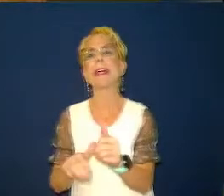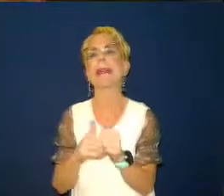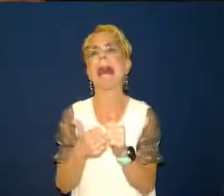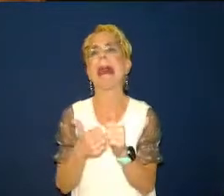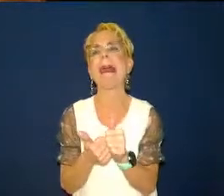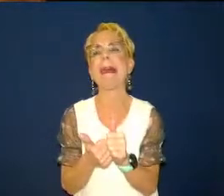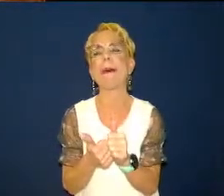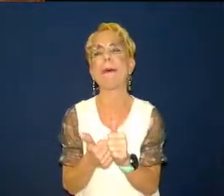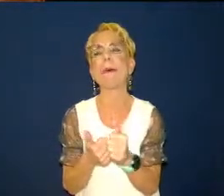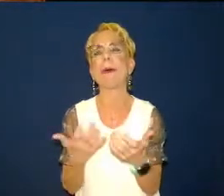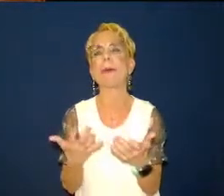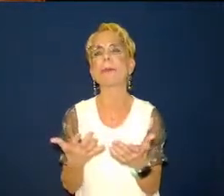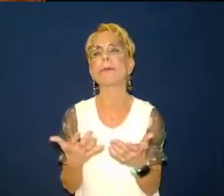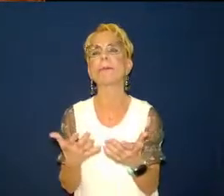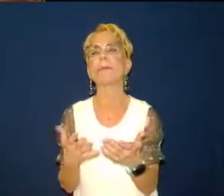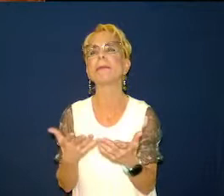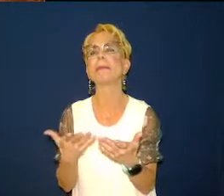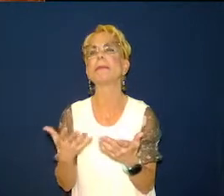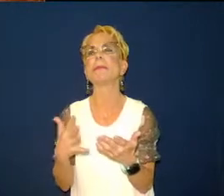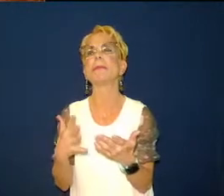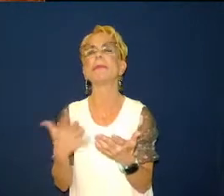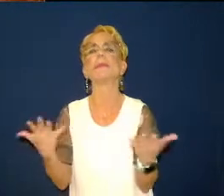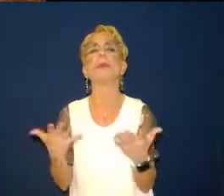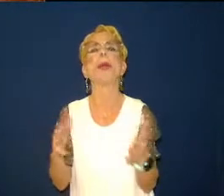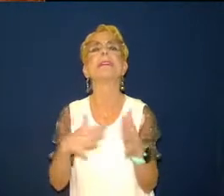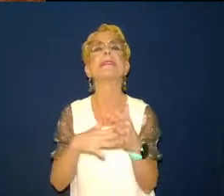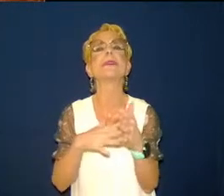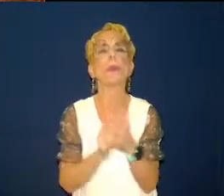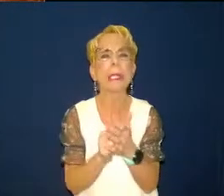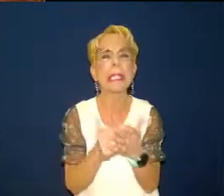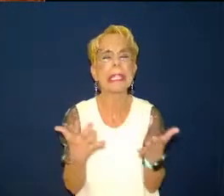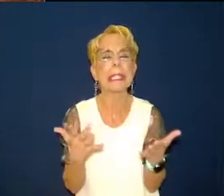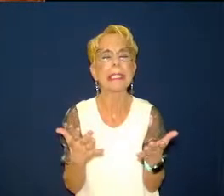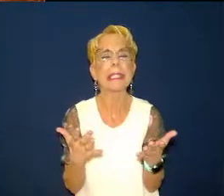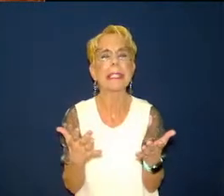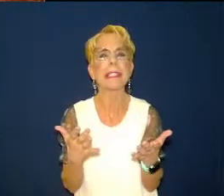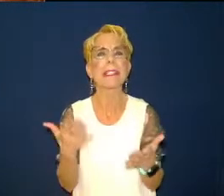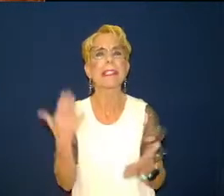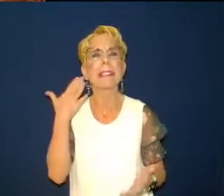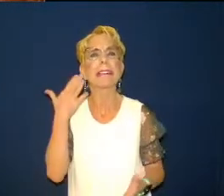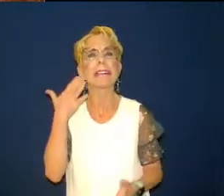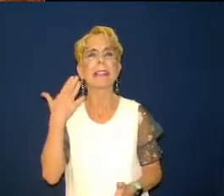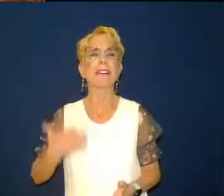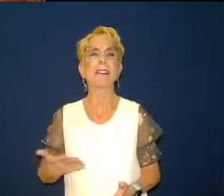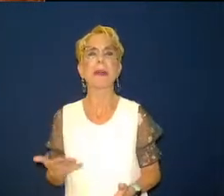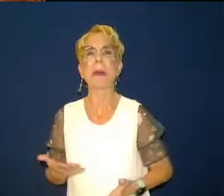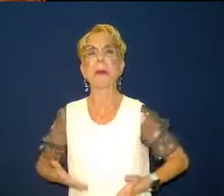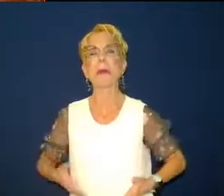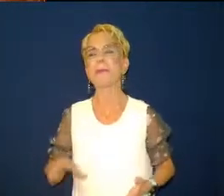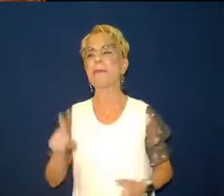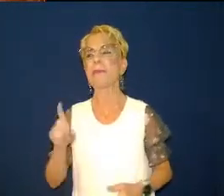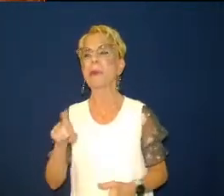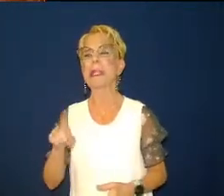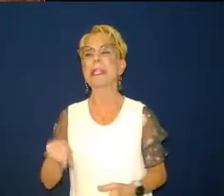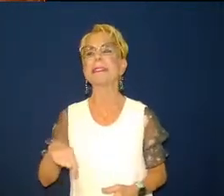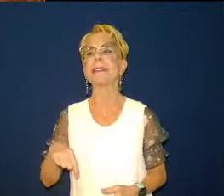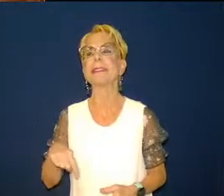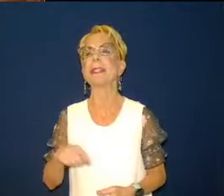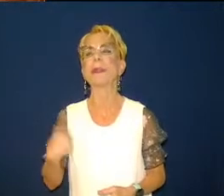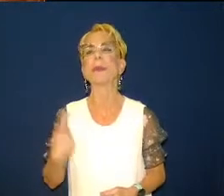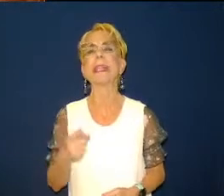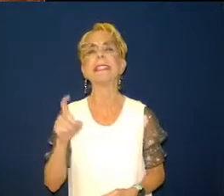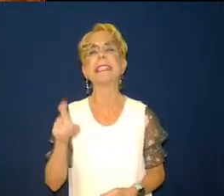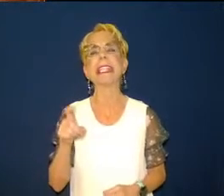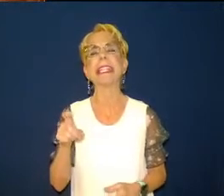it's going to come out where the lowest board is and that's evangelism so we teach take your